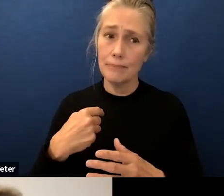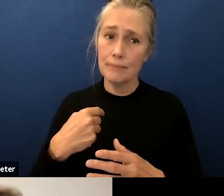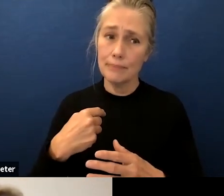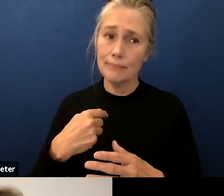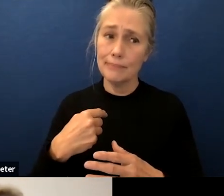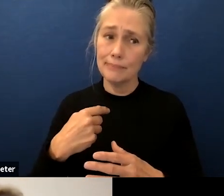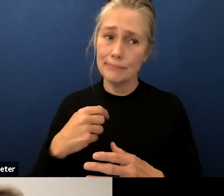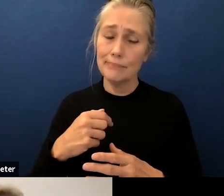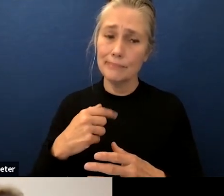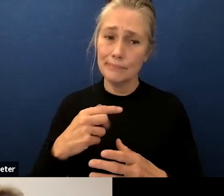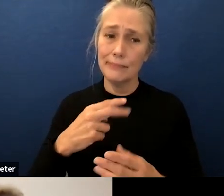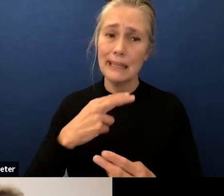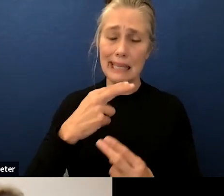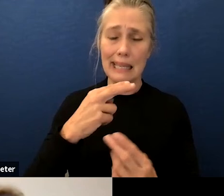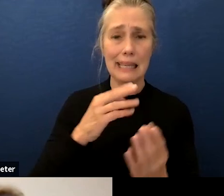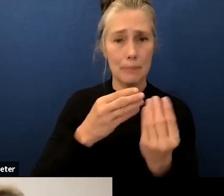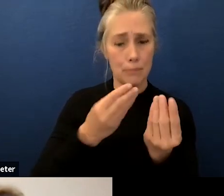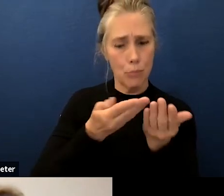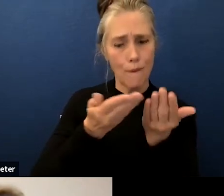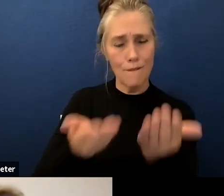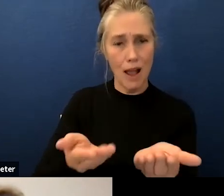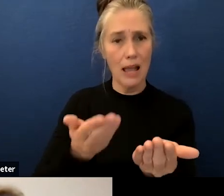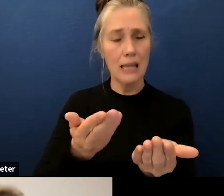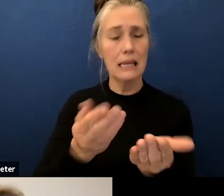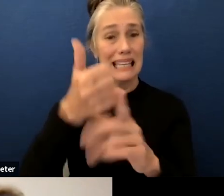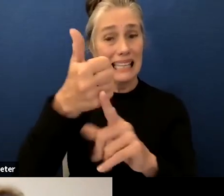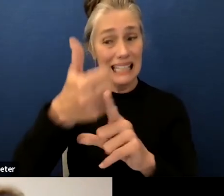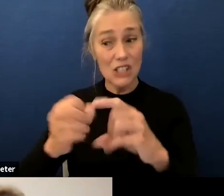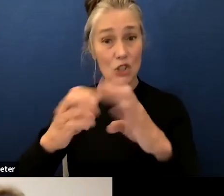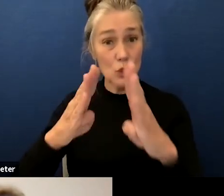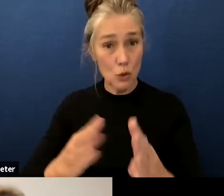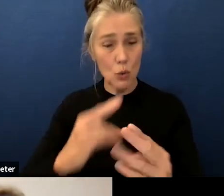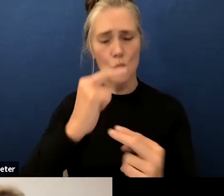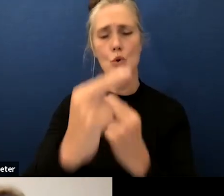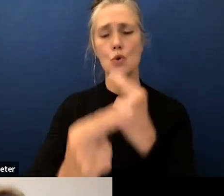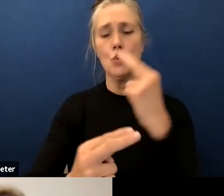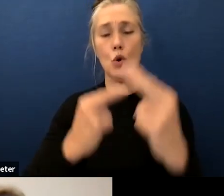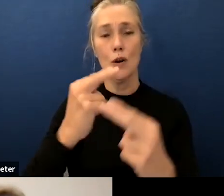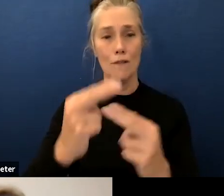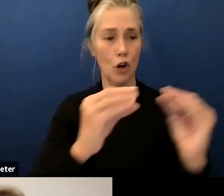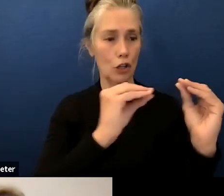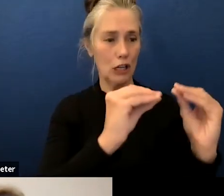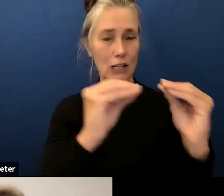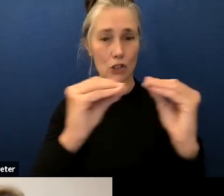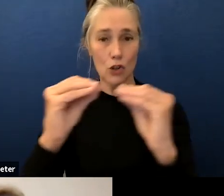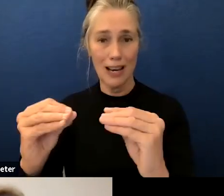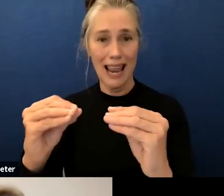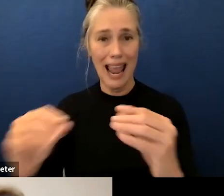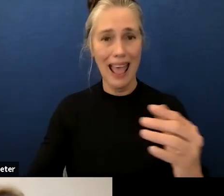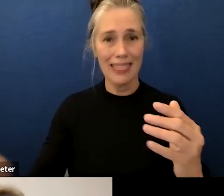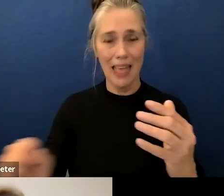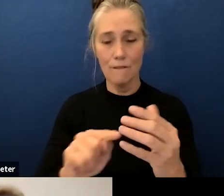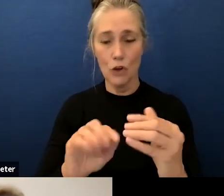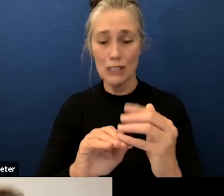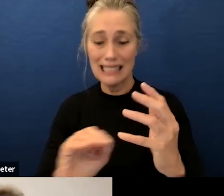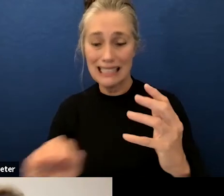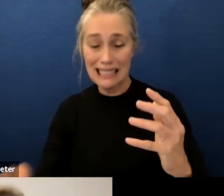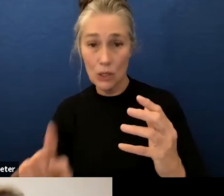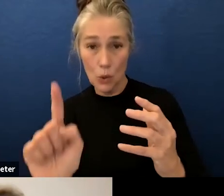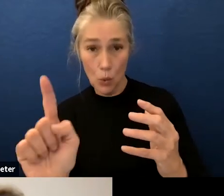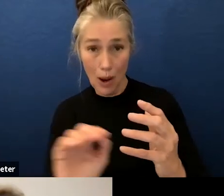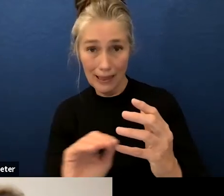the universal instruction that each student needs at the tier one level providing tier two supports